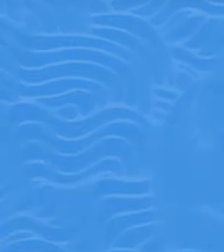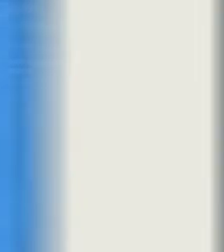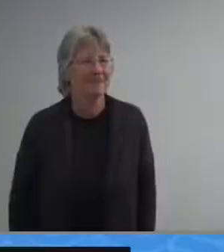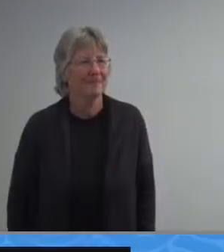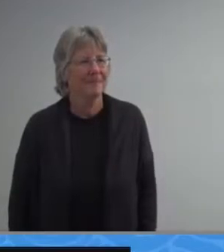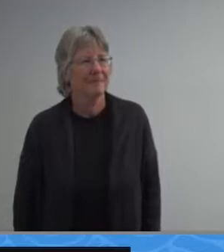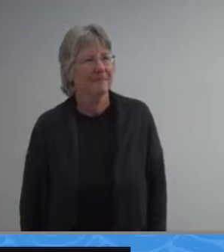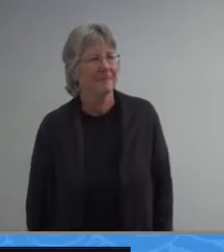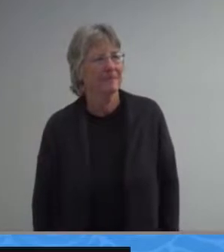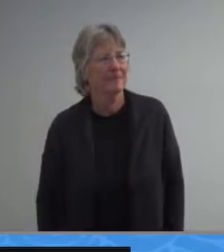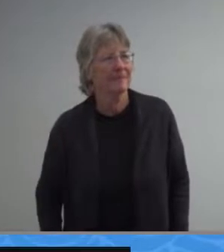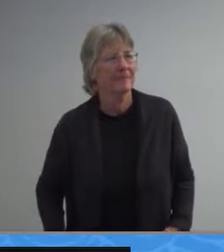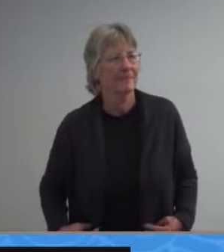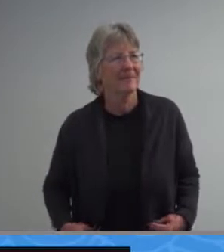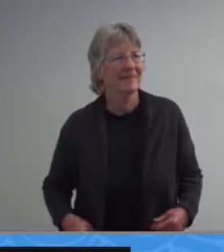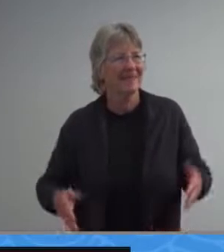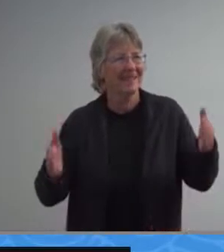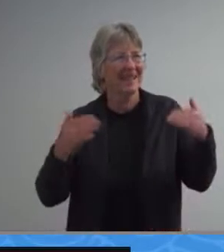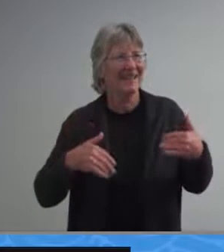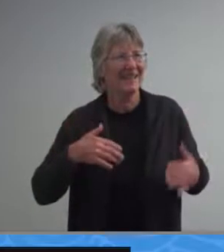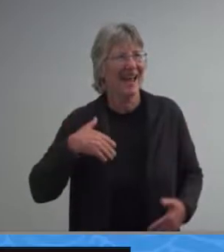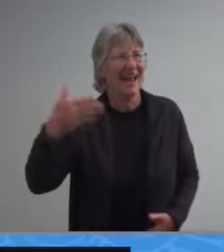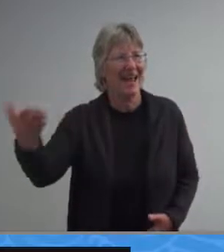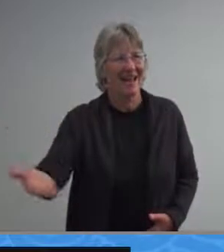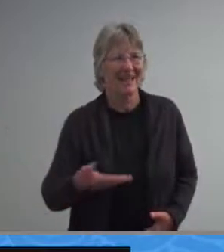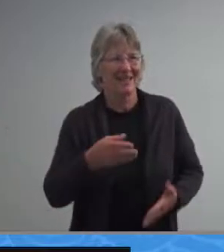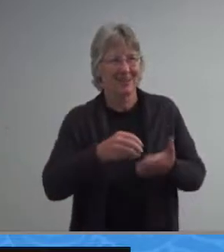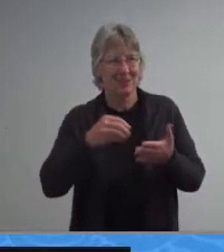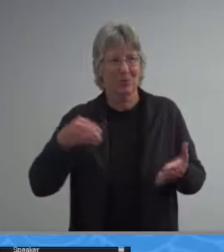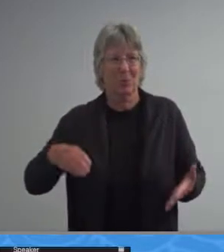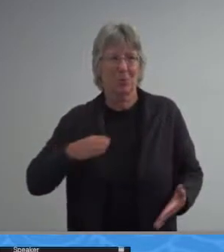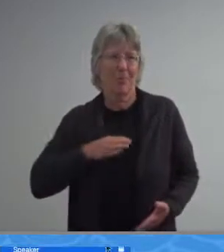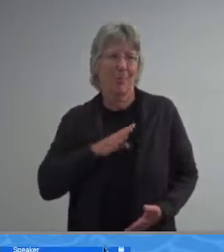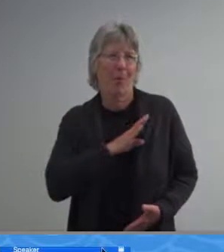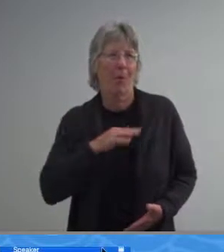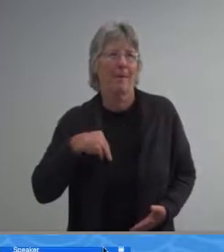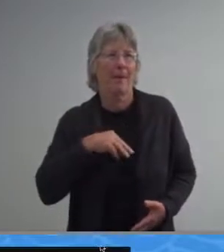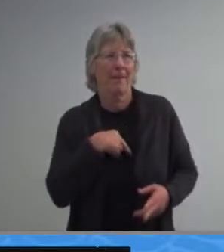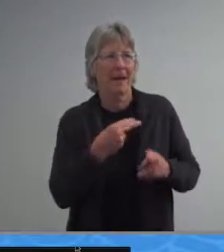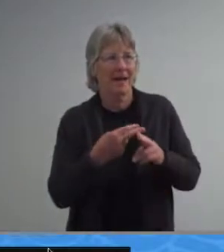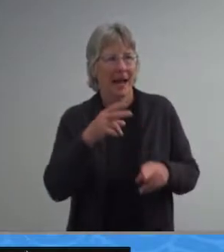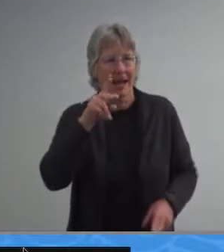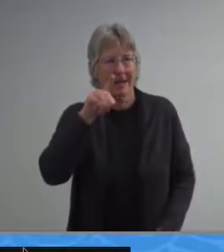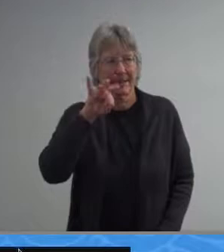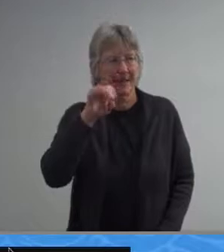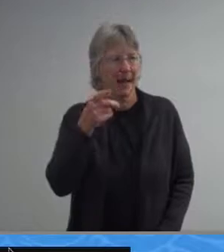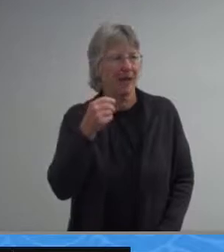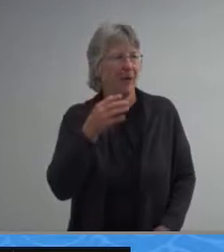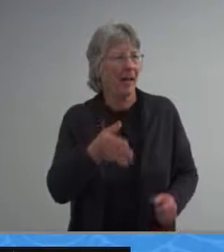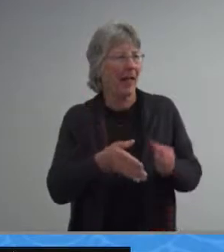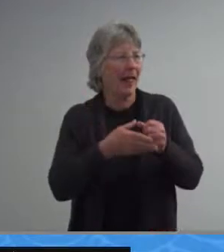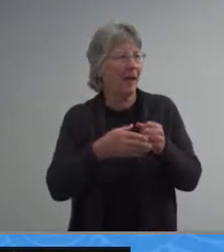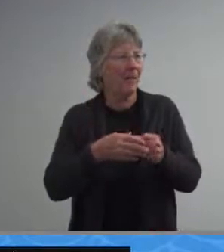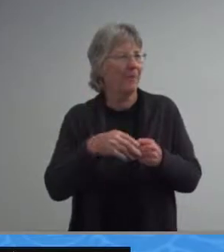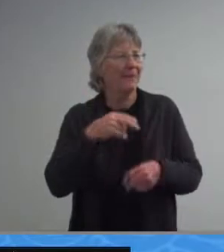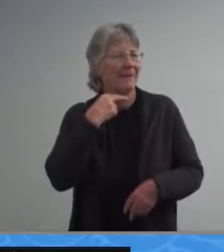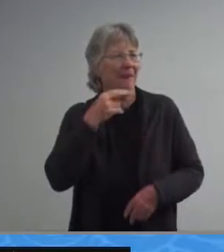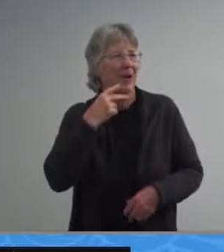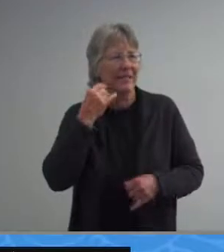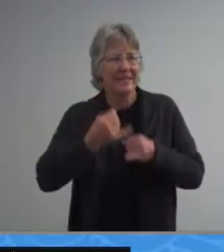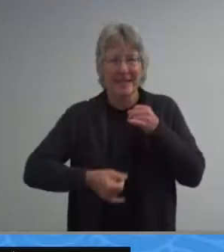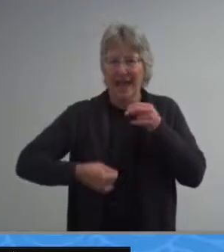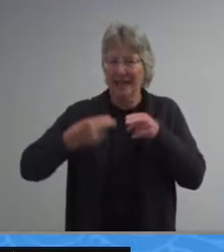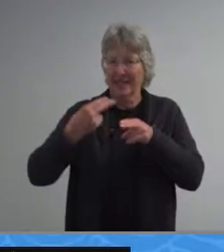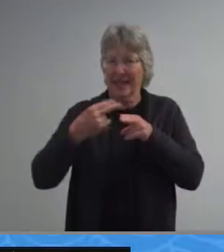and now i'd like to introduce our student board member diego and he can help us with his last name and